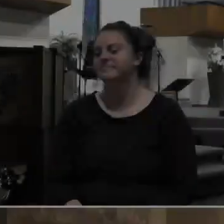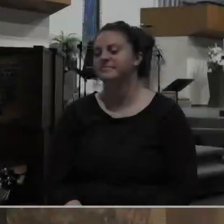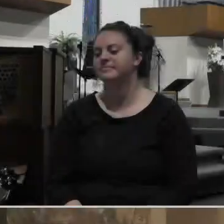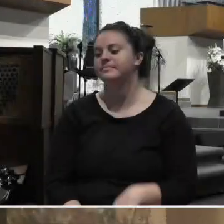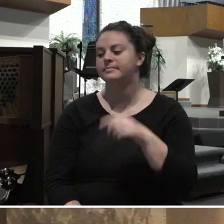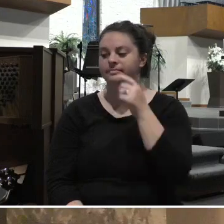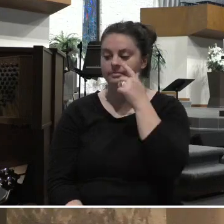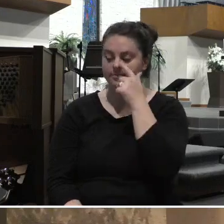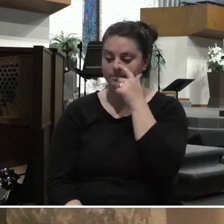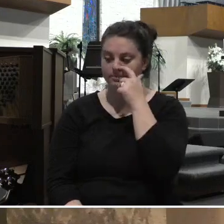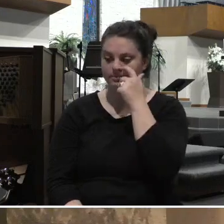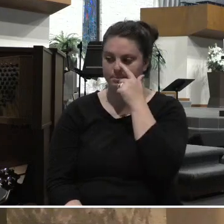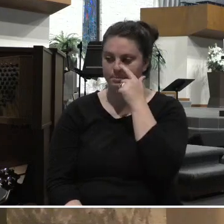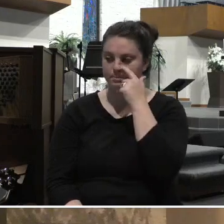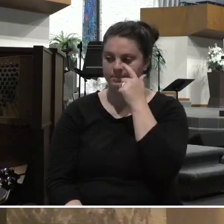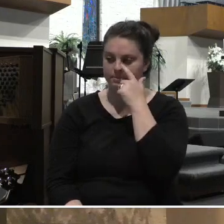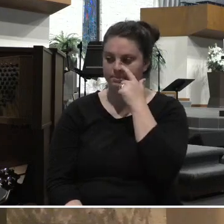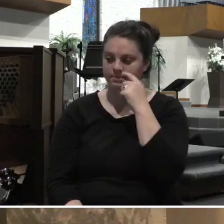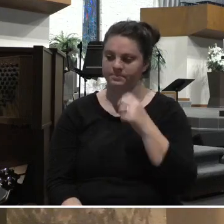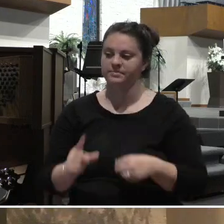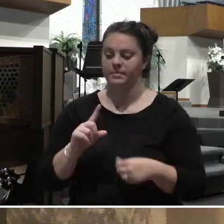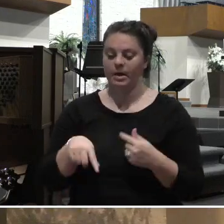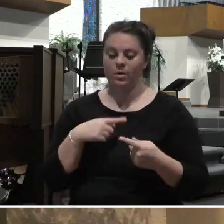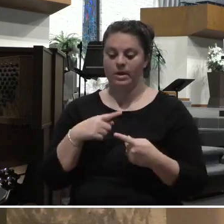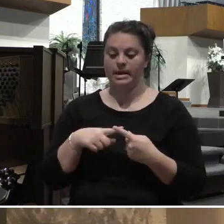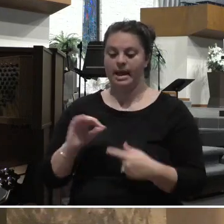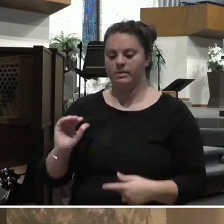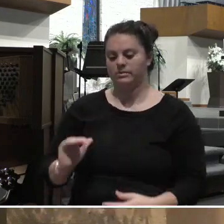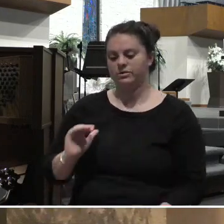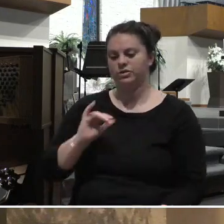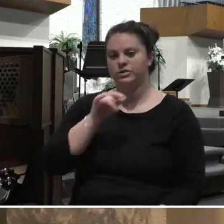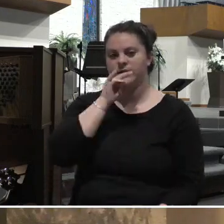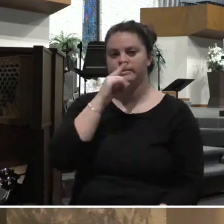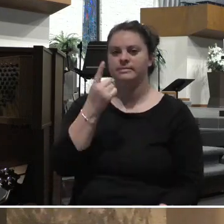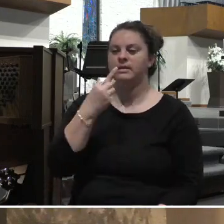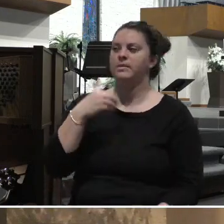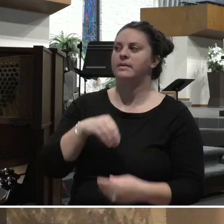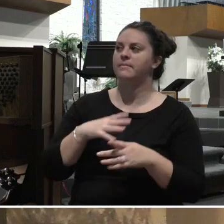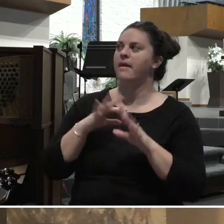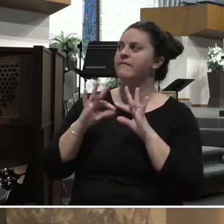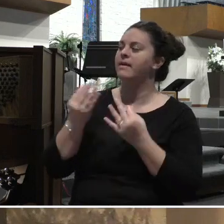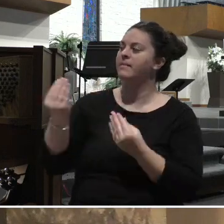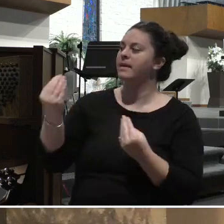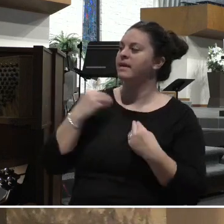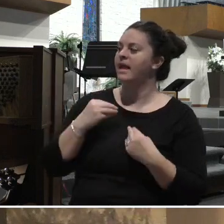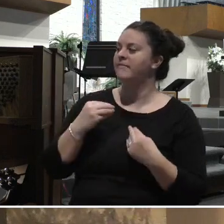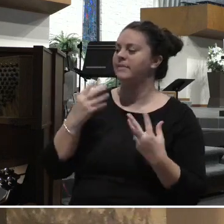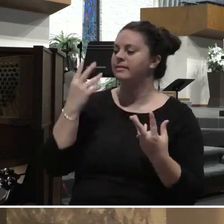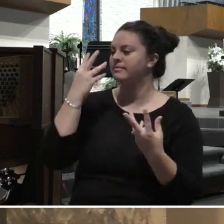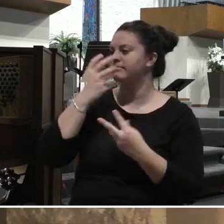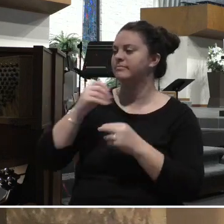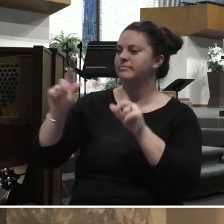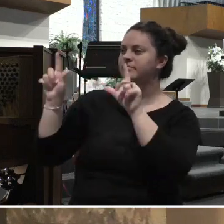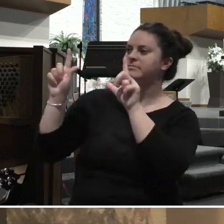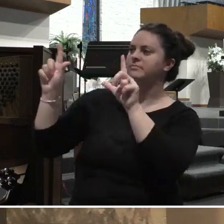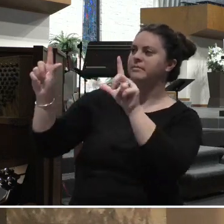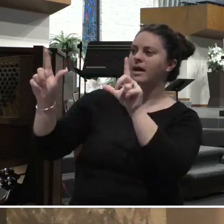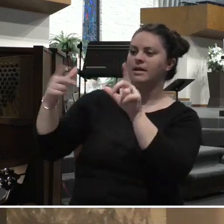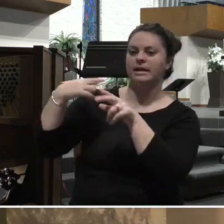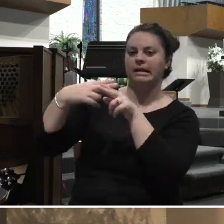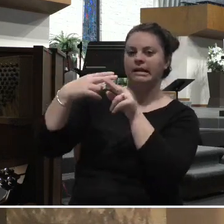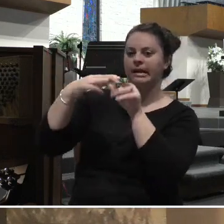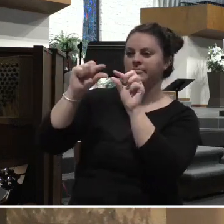When I was a child, somebody in my family gave me this darling little plaque and it had my name on it